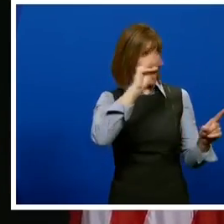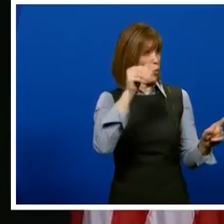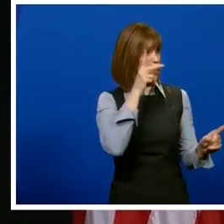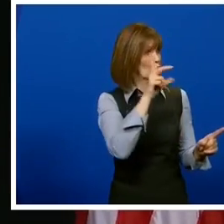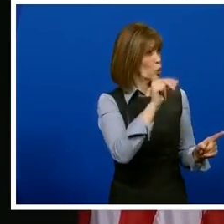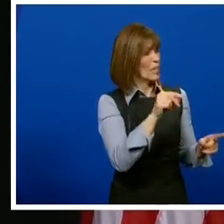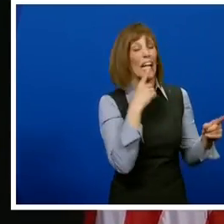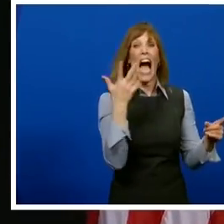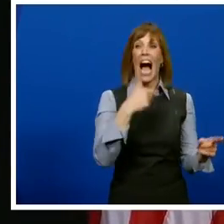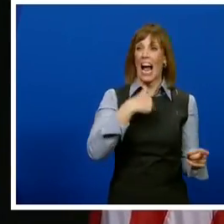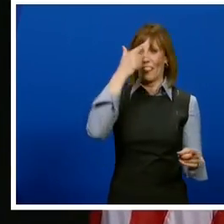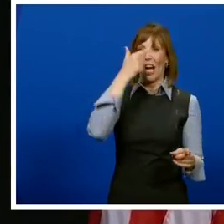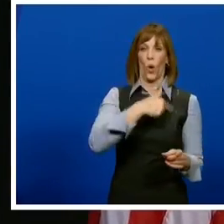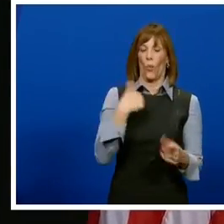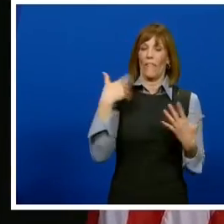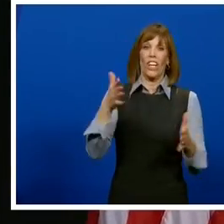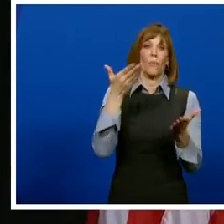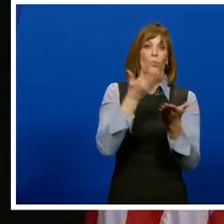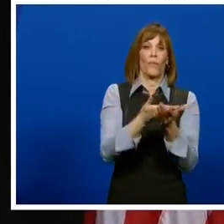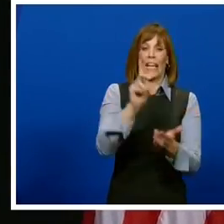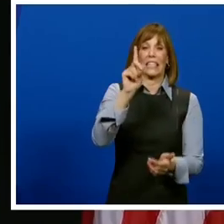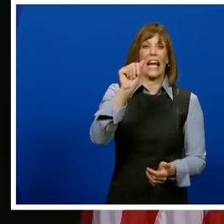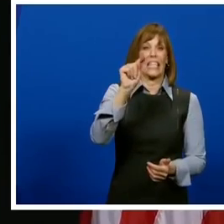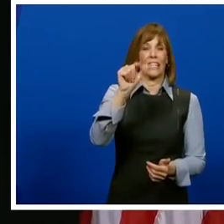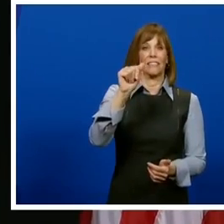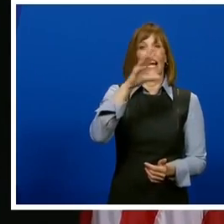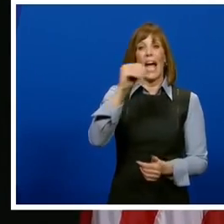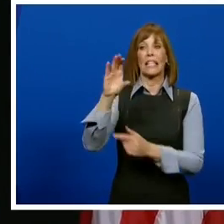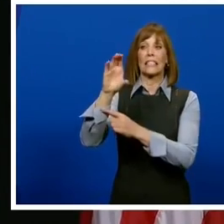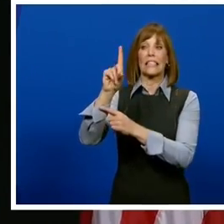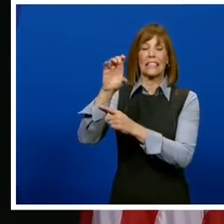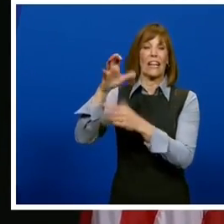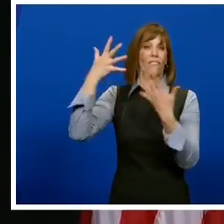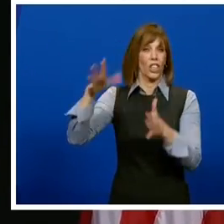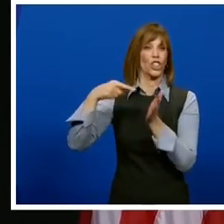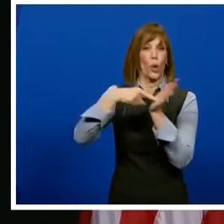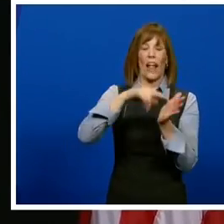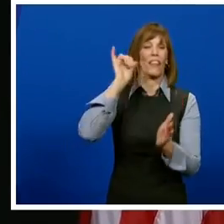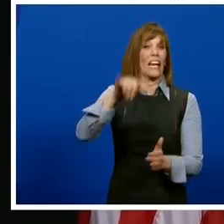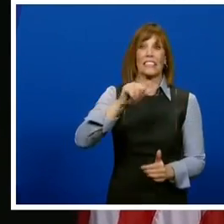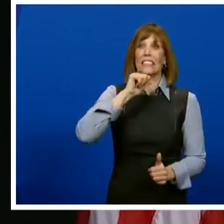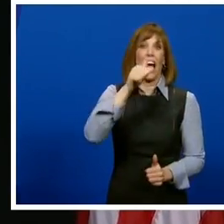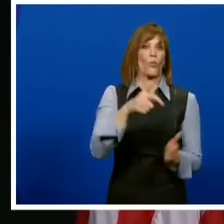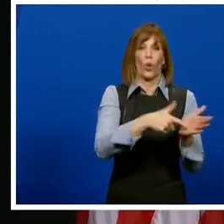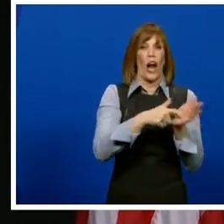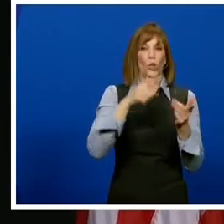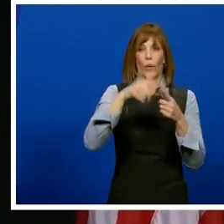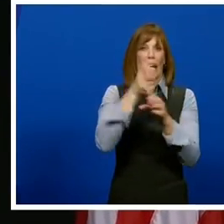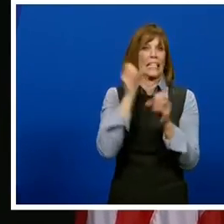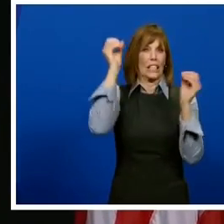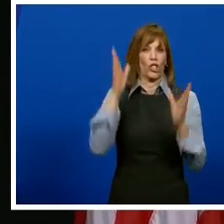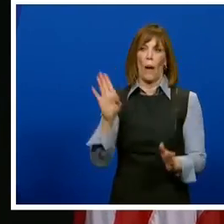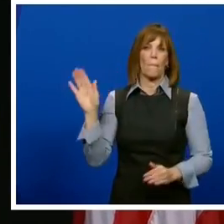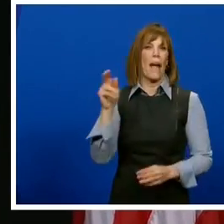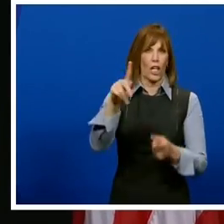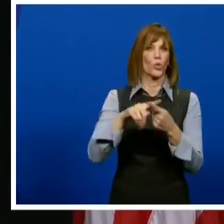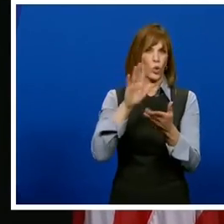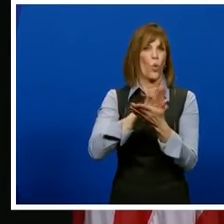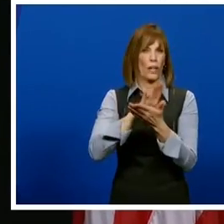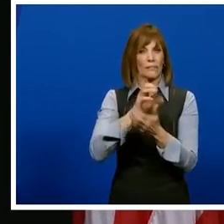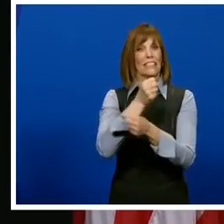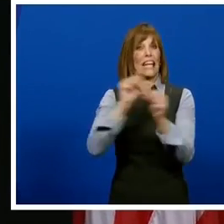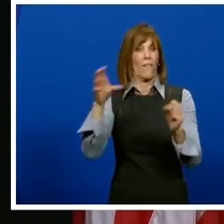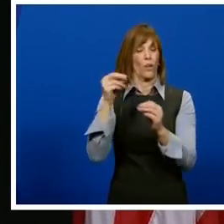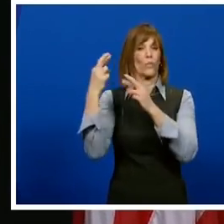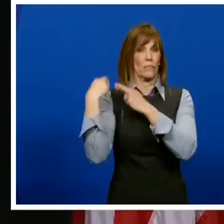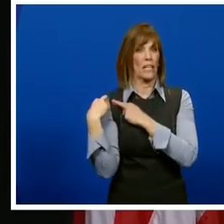actually, I think we've proven the data has shown and even the CDC has indicated that that's not a prerequisite to get teachers back in the classroom safely and